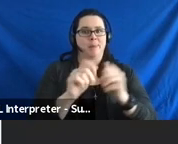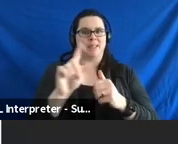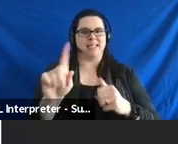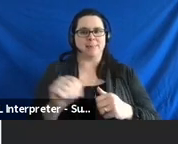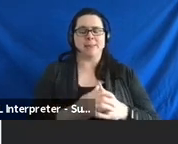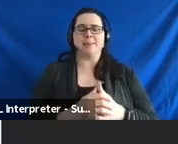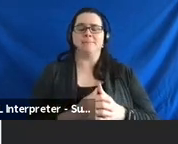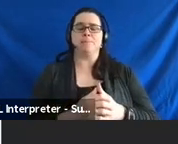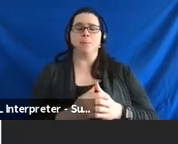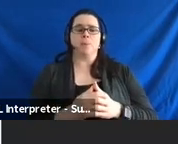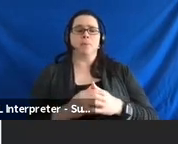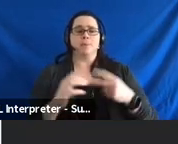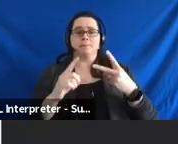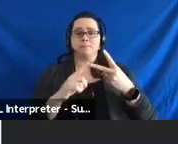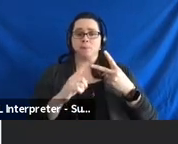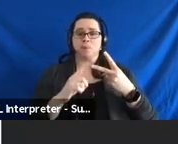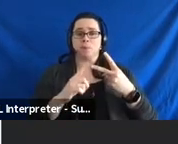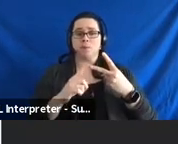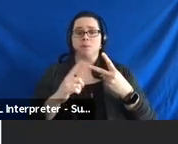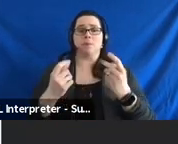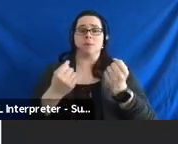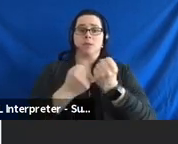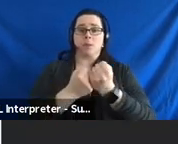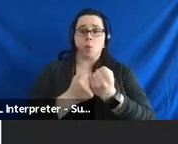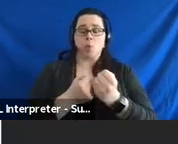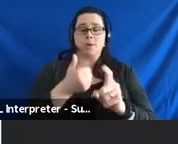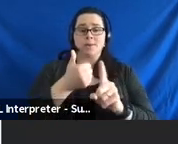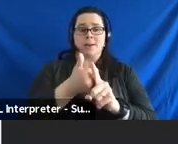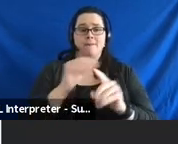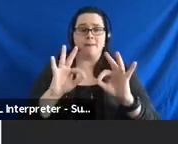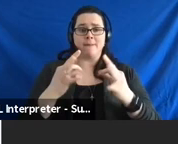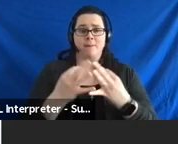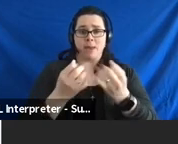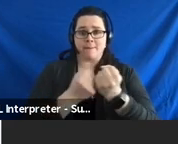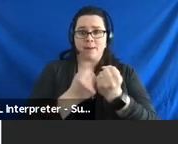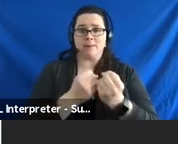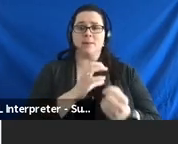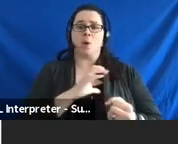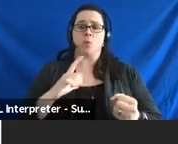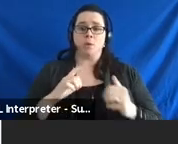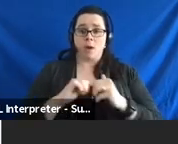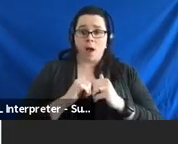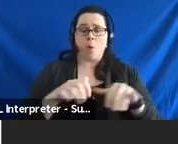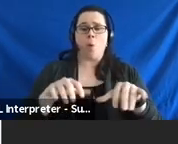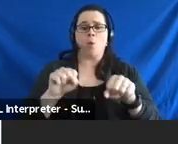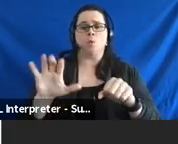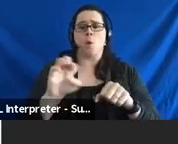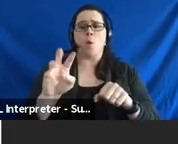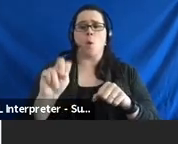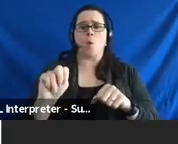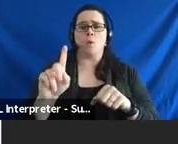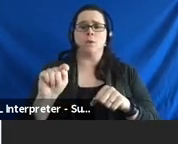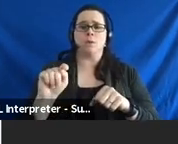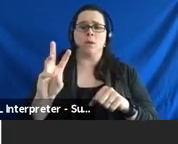disabilities. The second is to support self and family advocates and council members by hosting their own town hall meetings